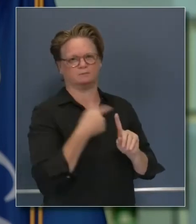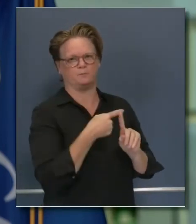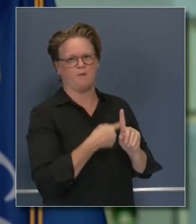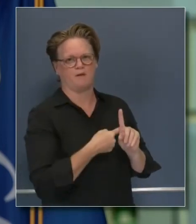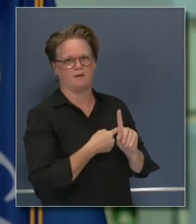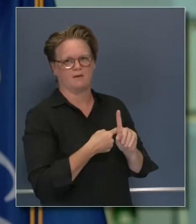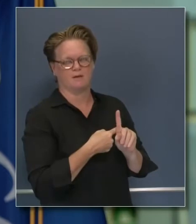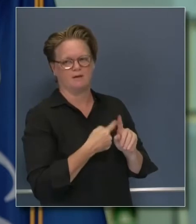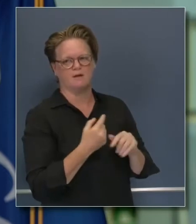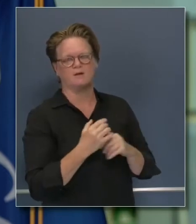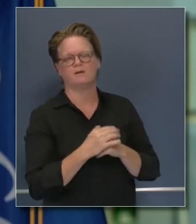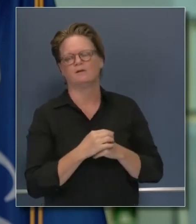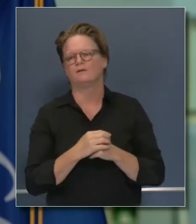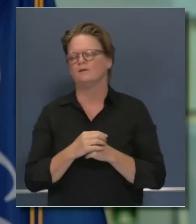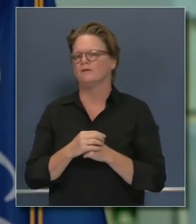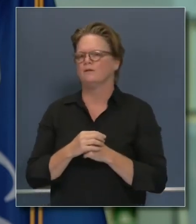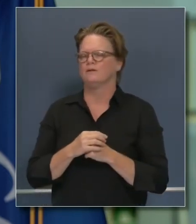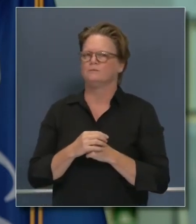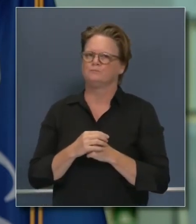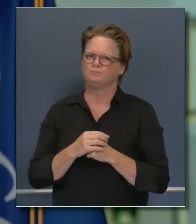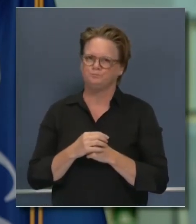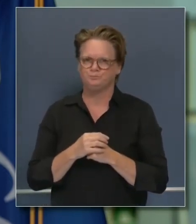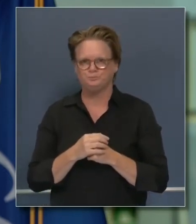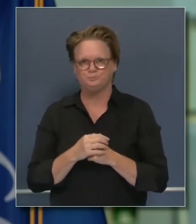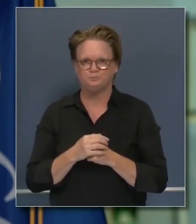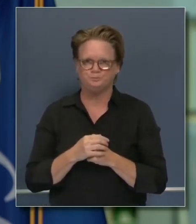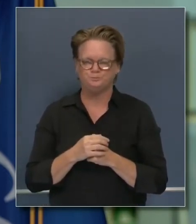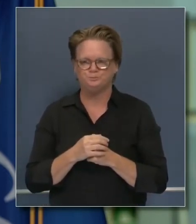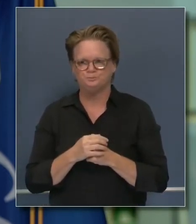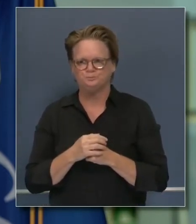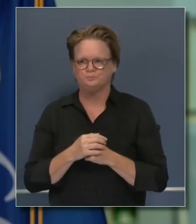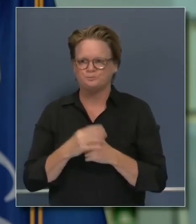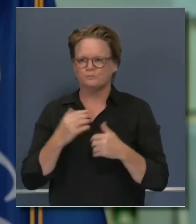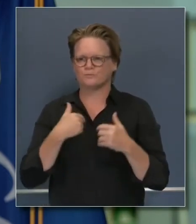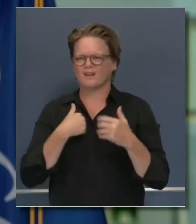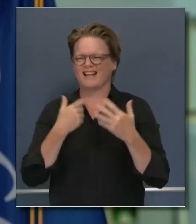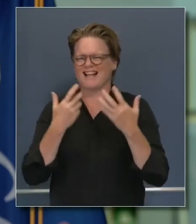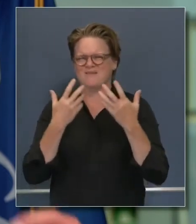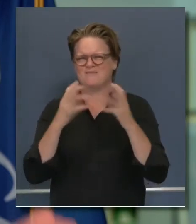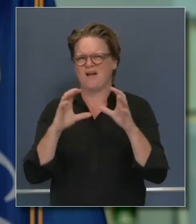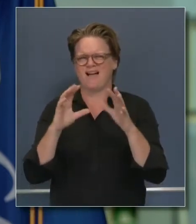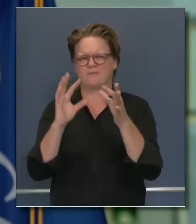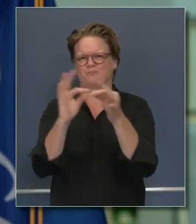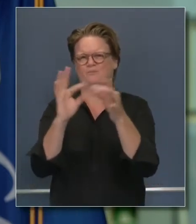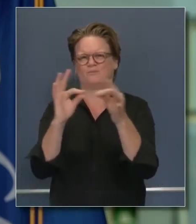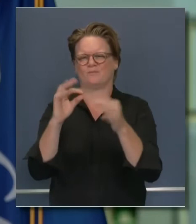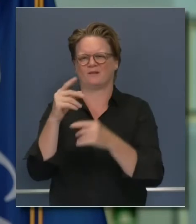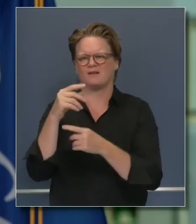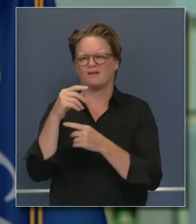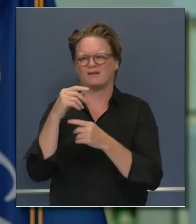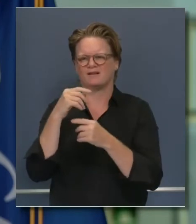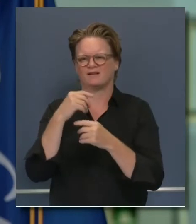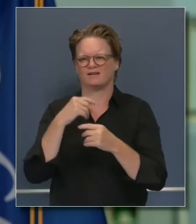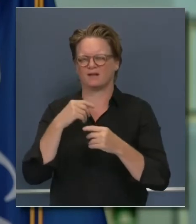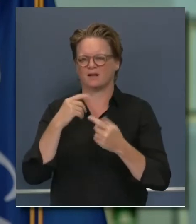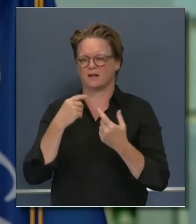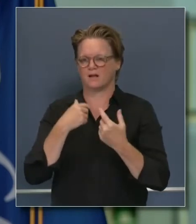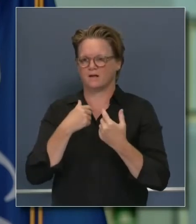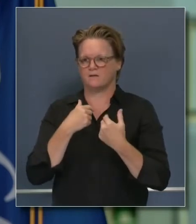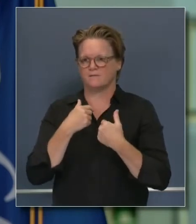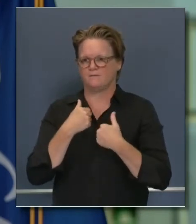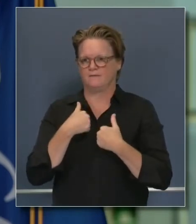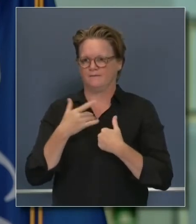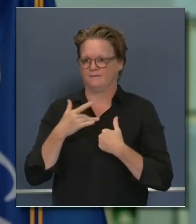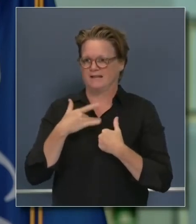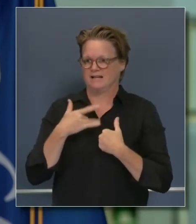Full disclosure, I was really consistent in sharing this publicly to get tested until I felt everybody that needed a